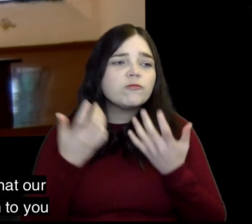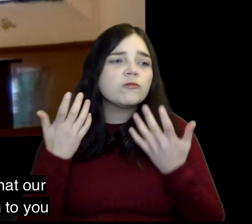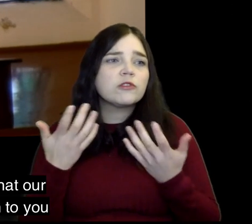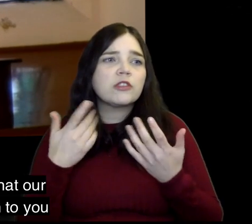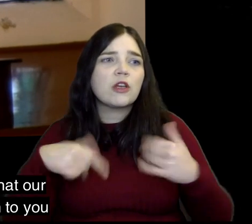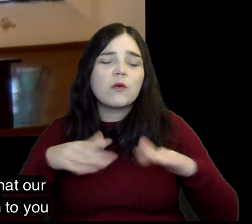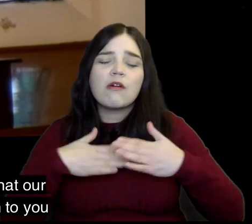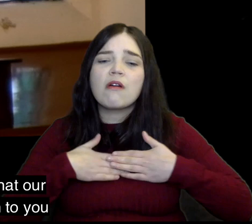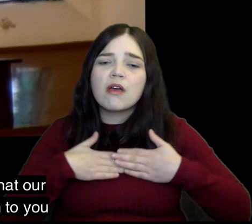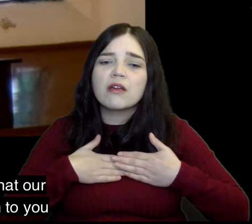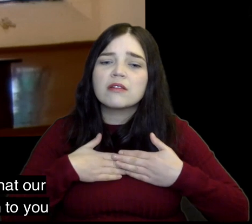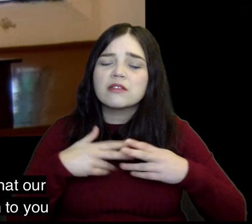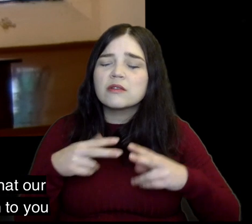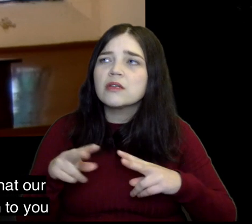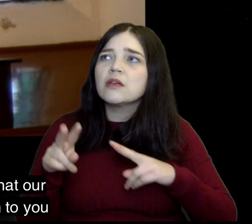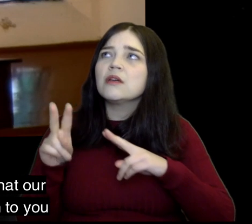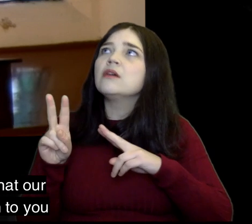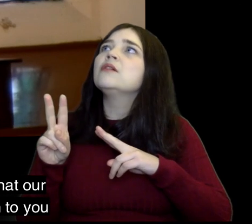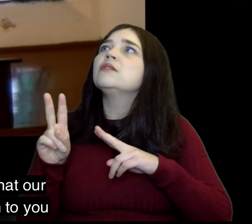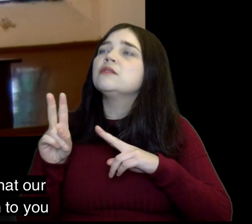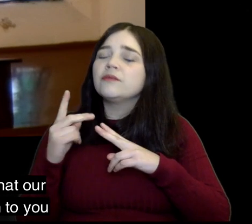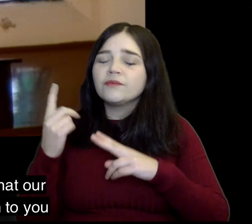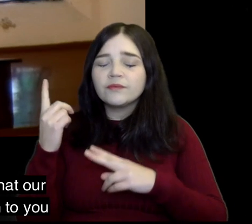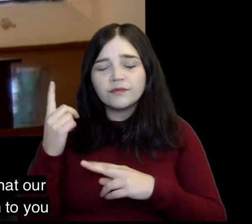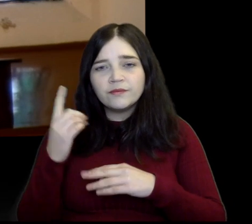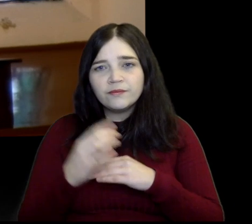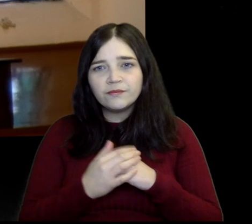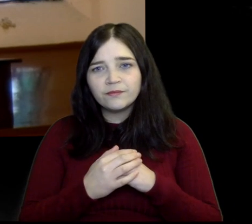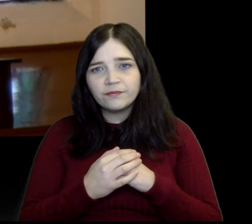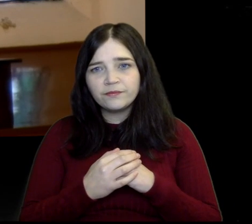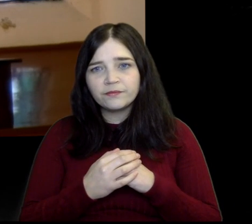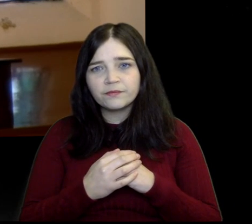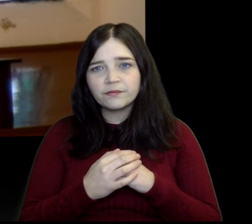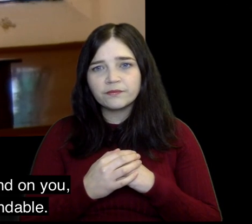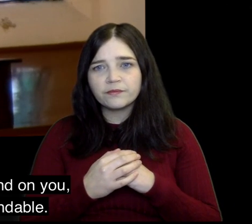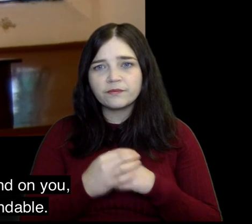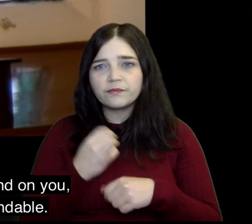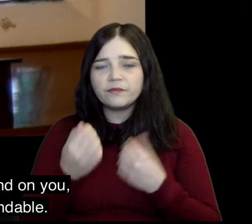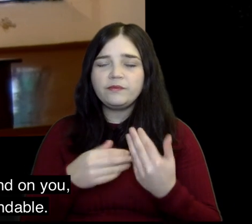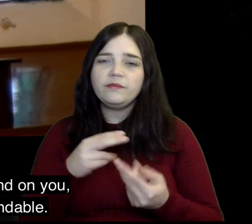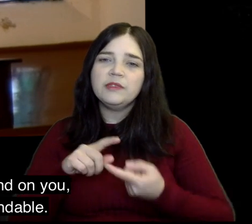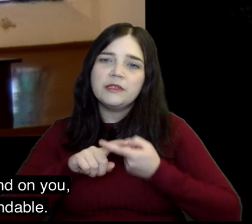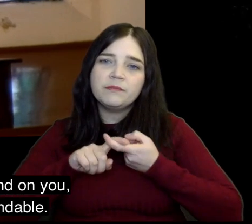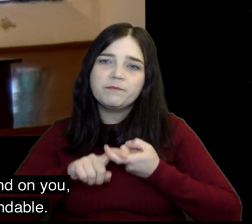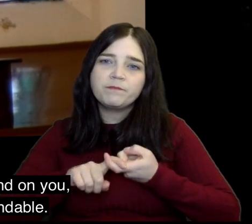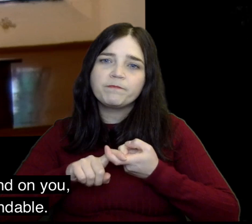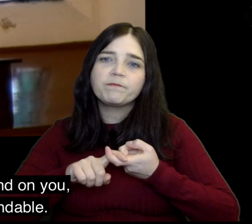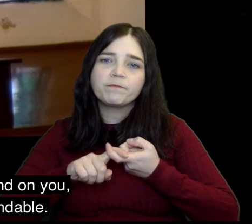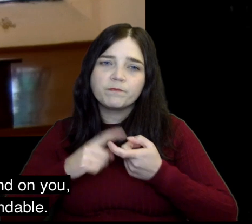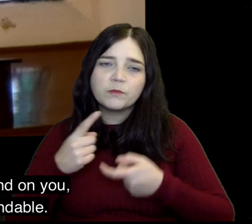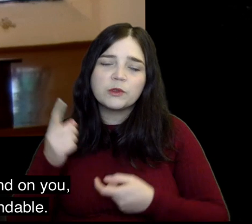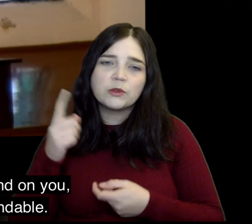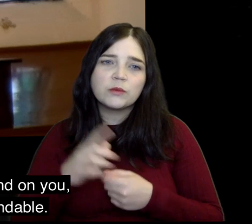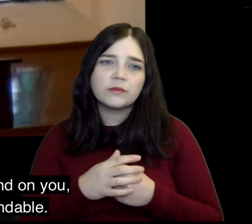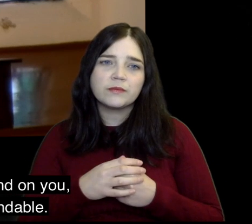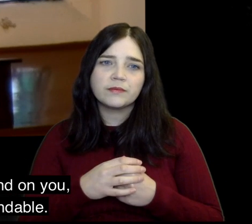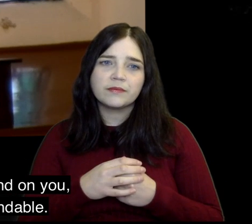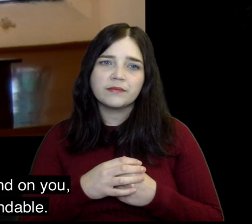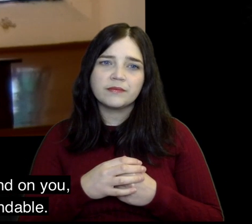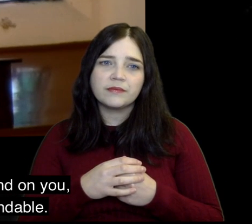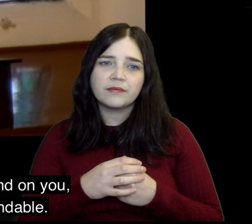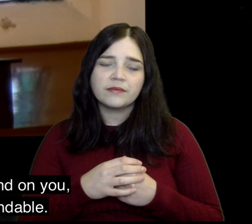we seek today that our hearts would turn to you and we would depend on you